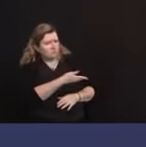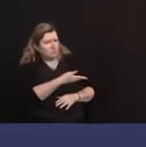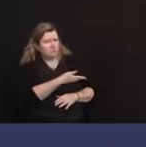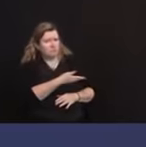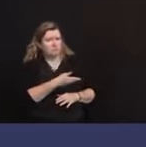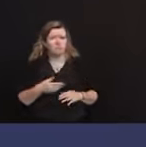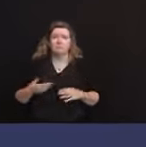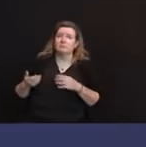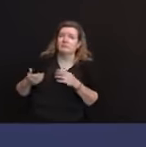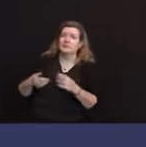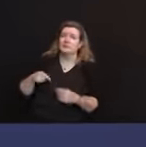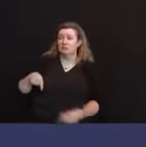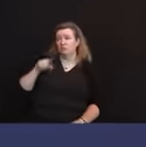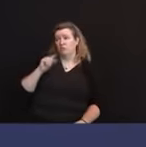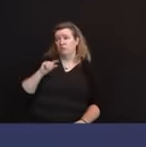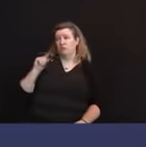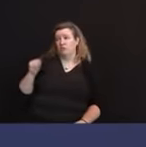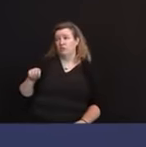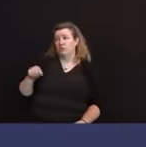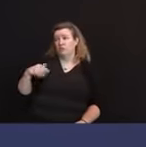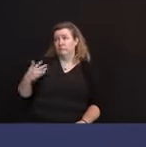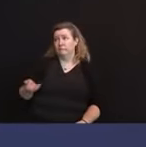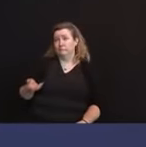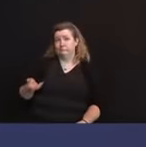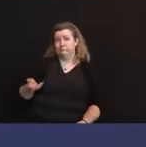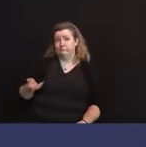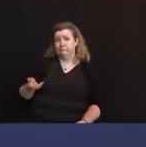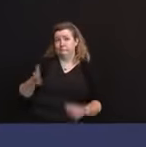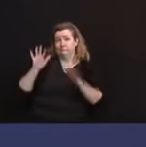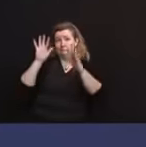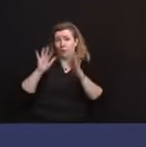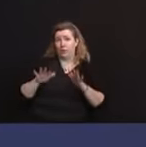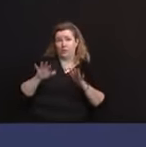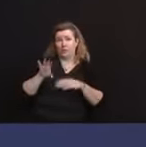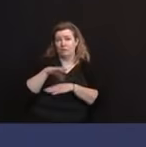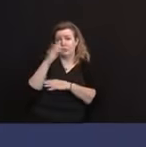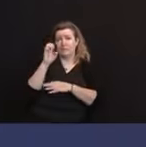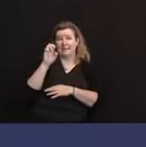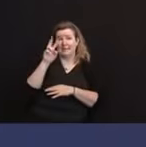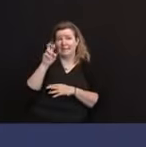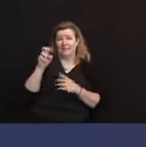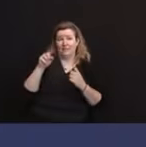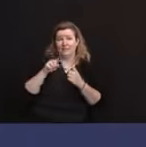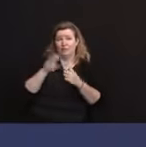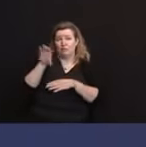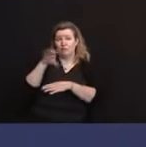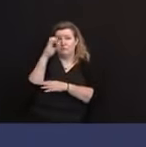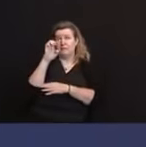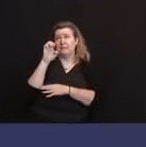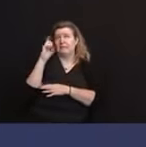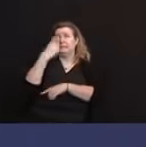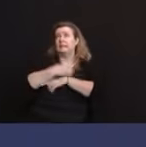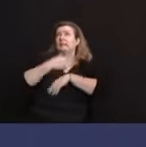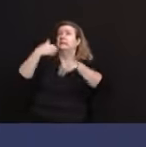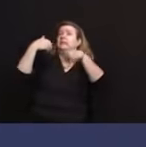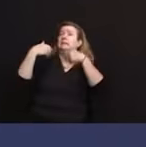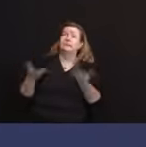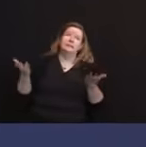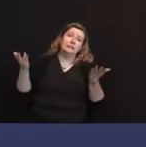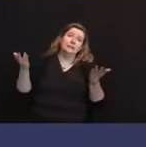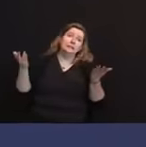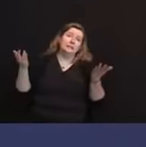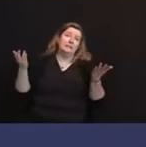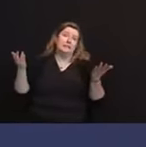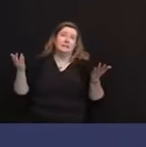It is coming in Christmas Eve into Christmas Day and it looks like it's one to two inches of rain, but it looks like very